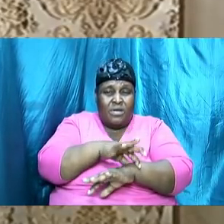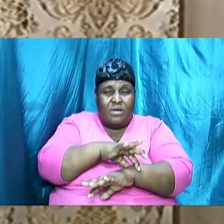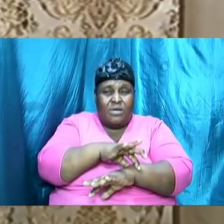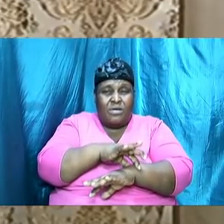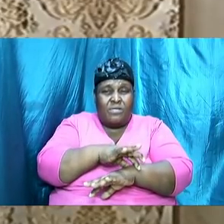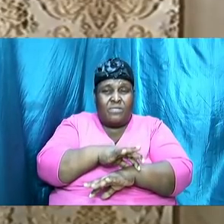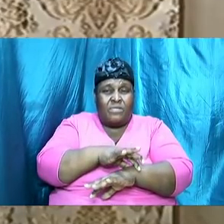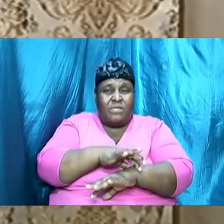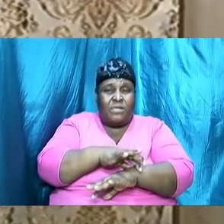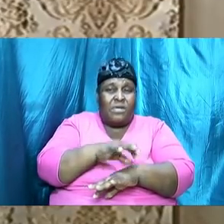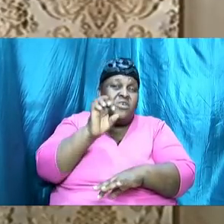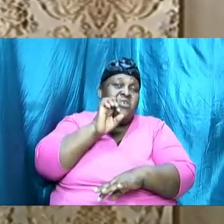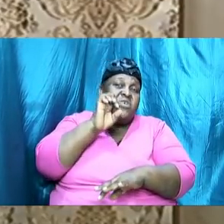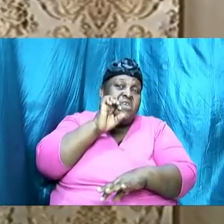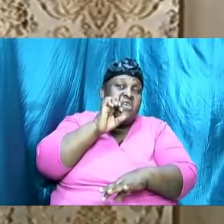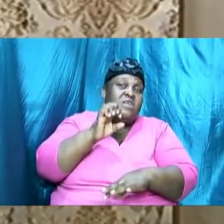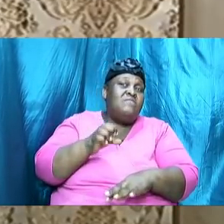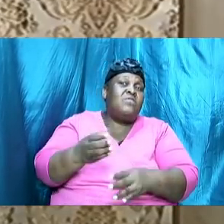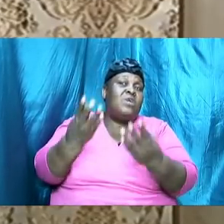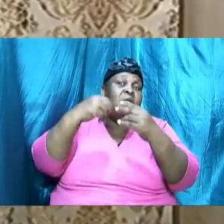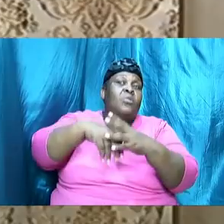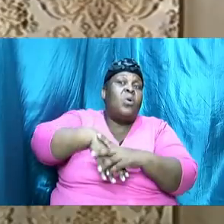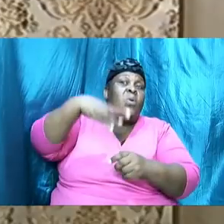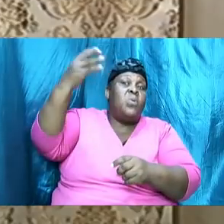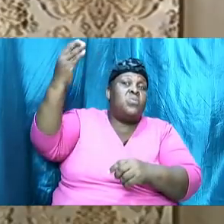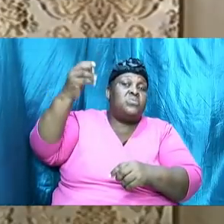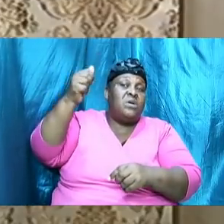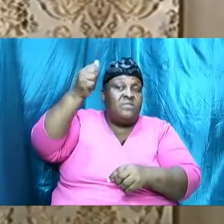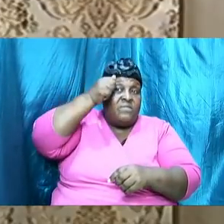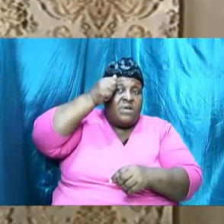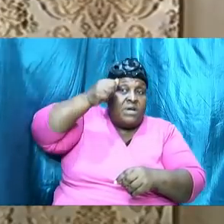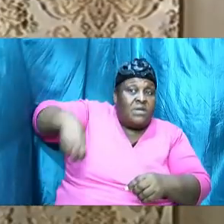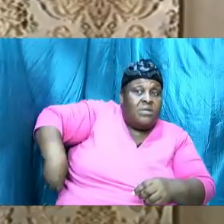and I was going through last night and I was trying to put some things together